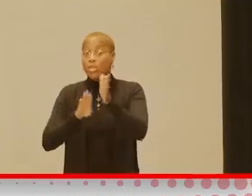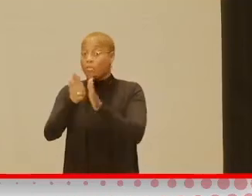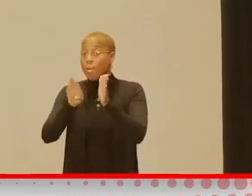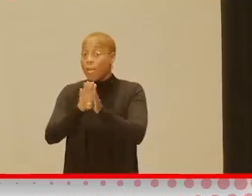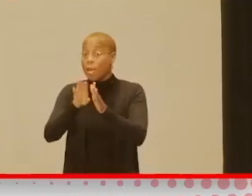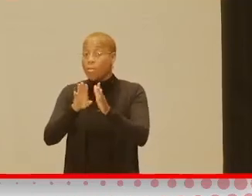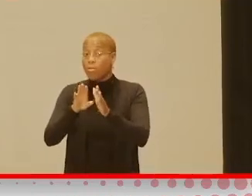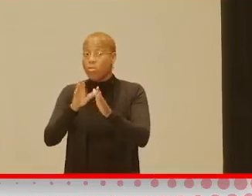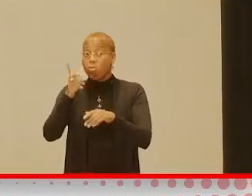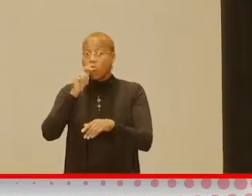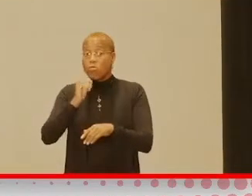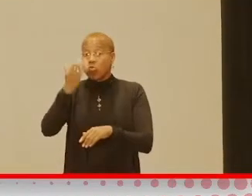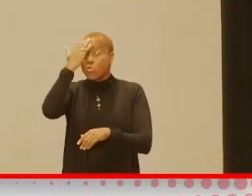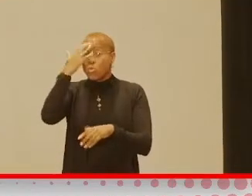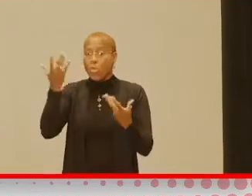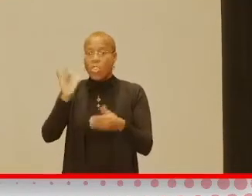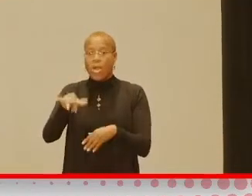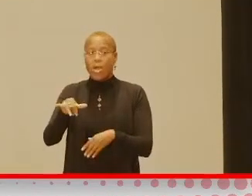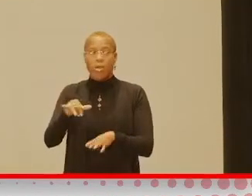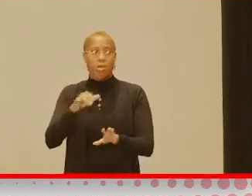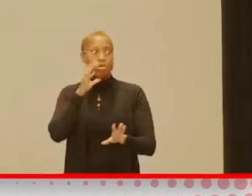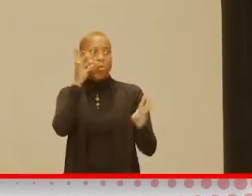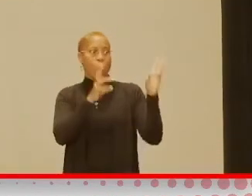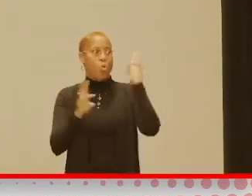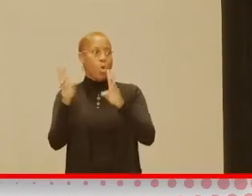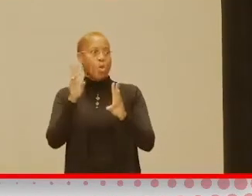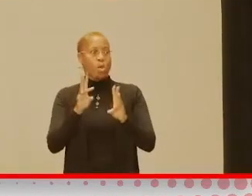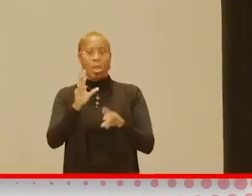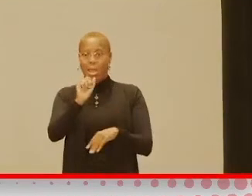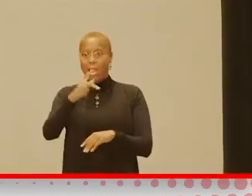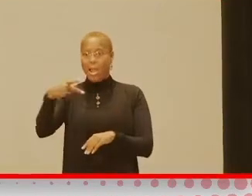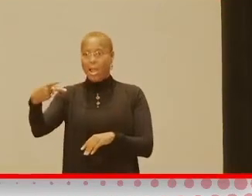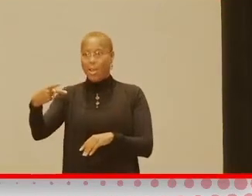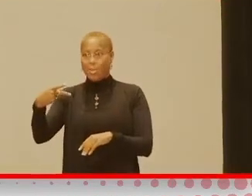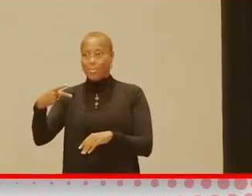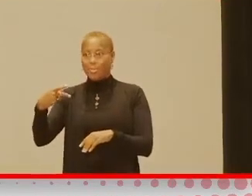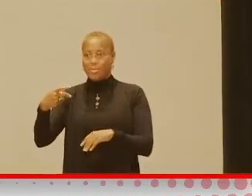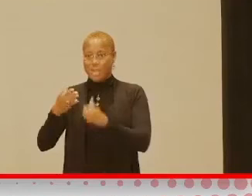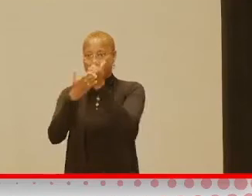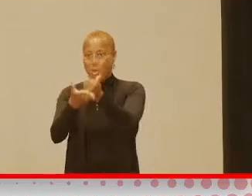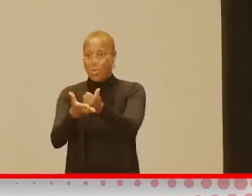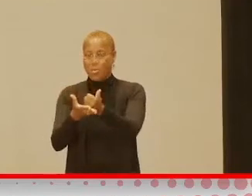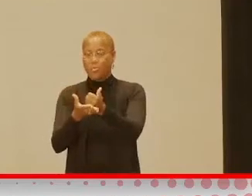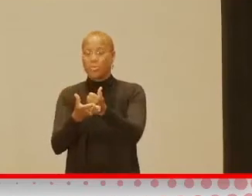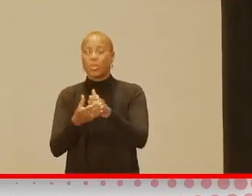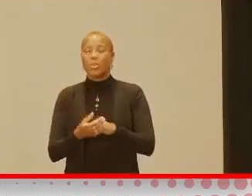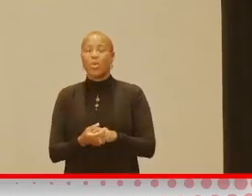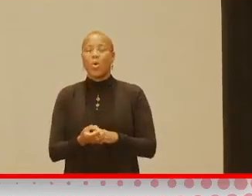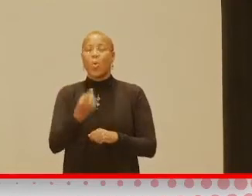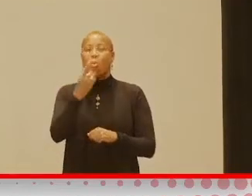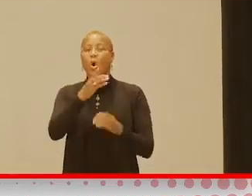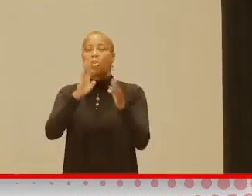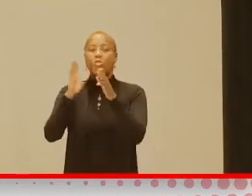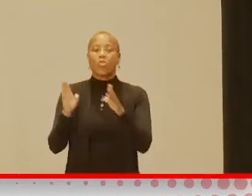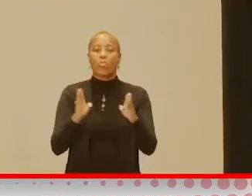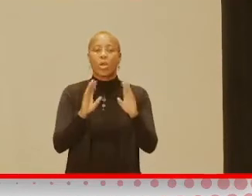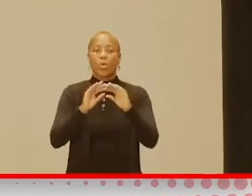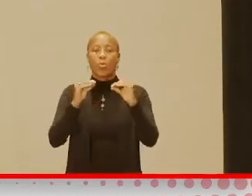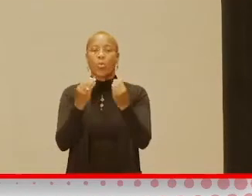development is? So don't worry. There's apps that can help you. So one of the great organizations, Zero to Three,